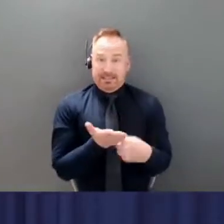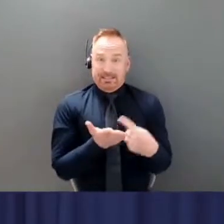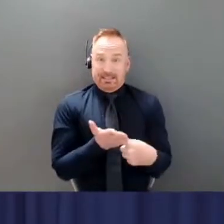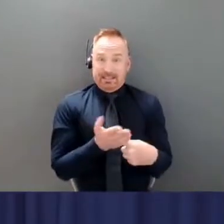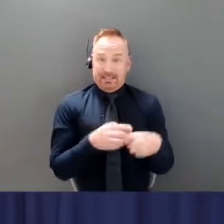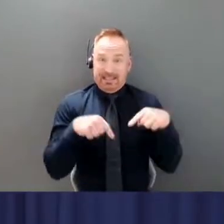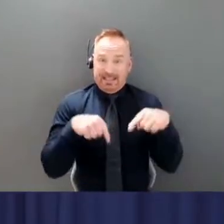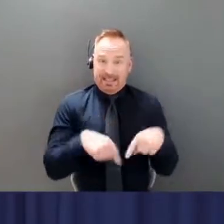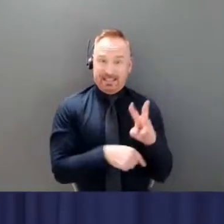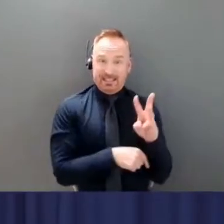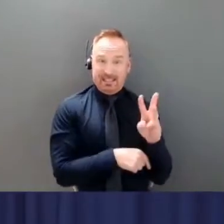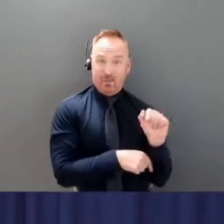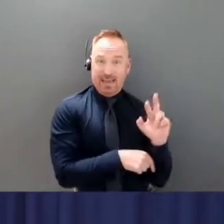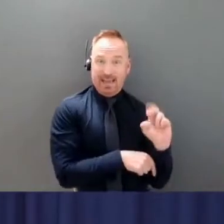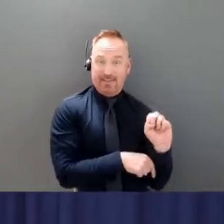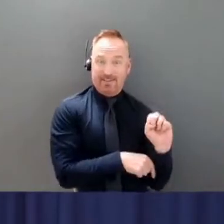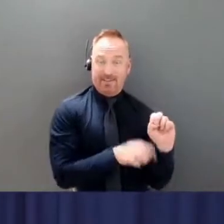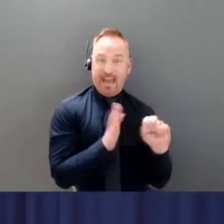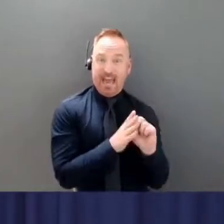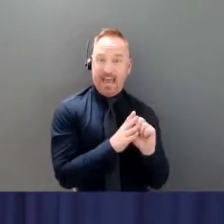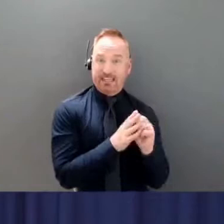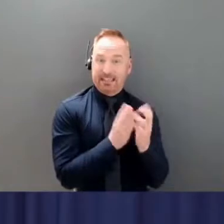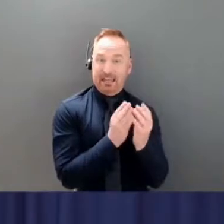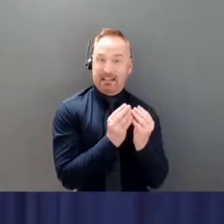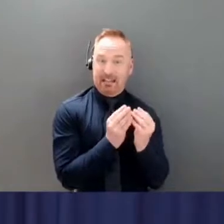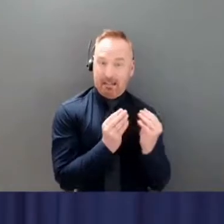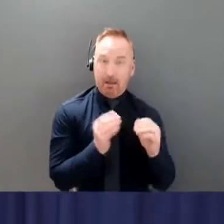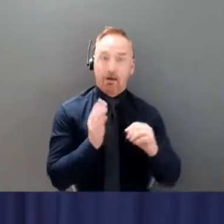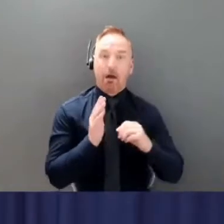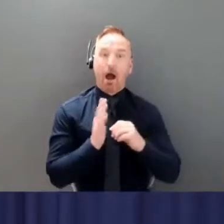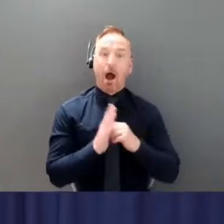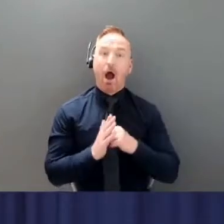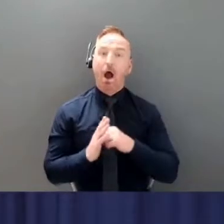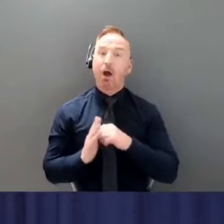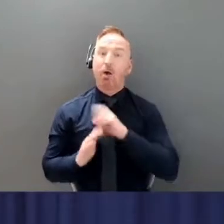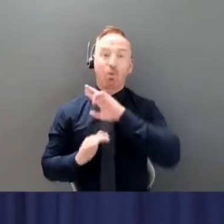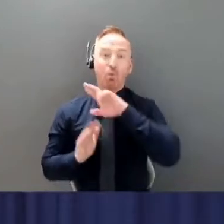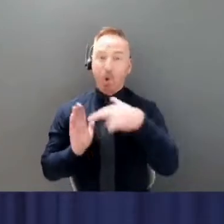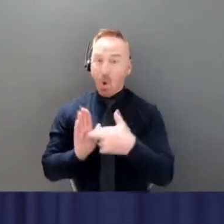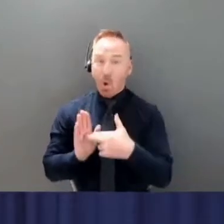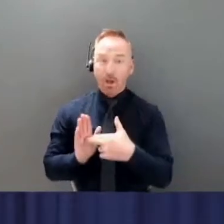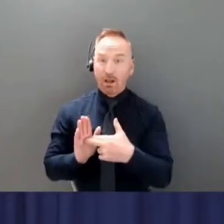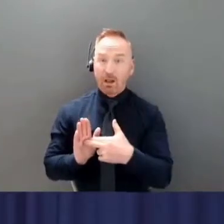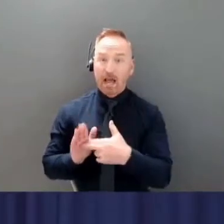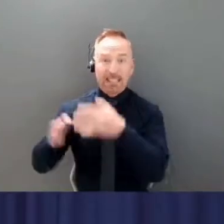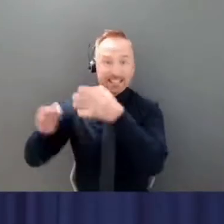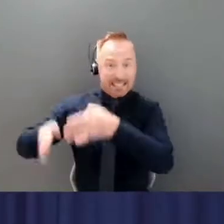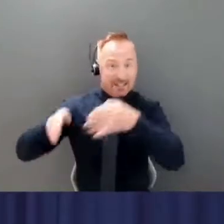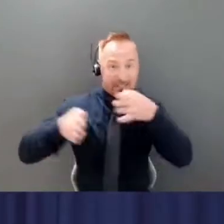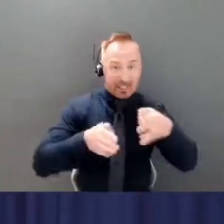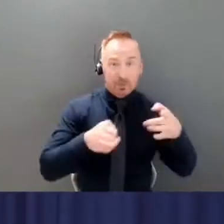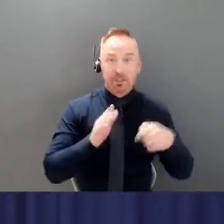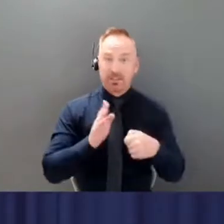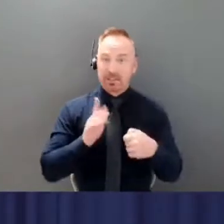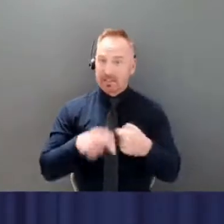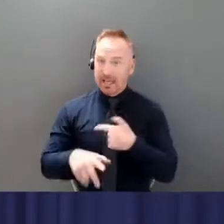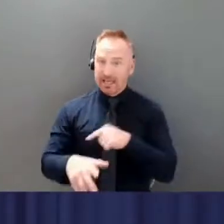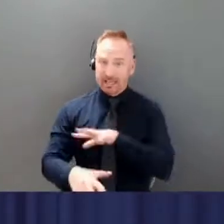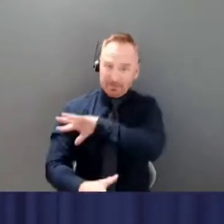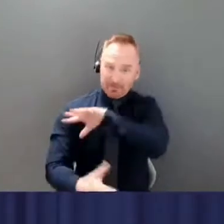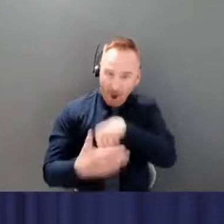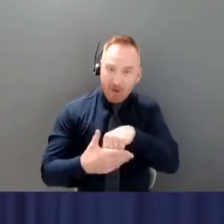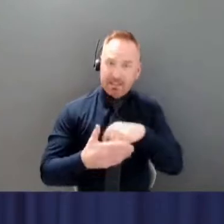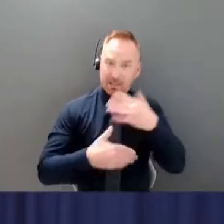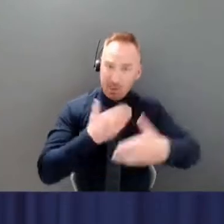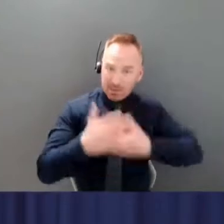We all have a role to play in keeping our community safe, every one of us as an individual. Right now, that means getting